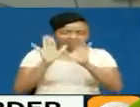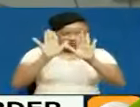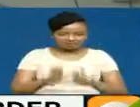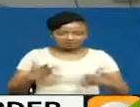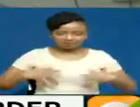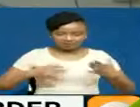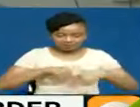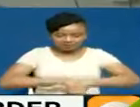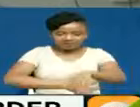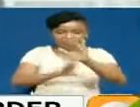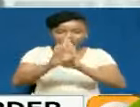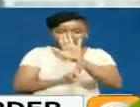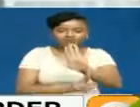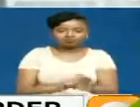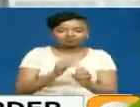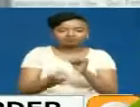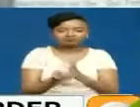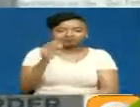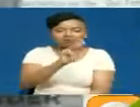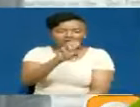protocols outlined by the Ministry of Health.